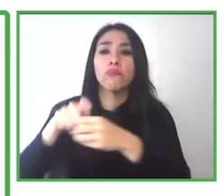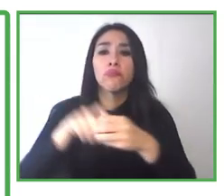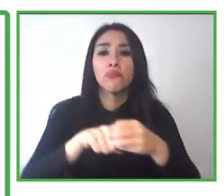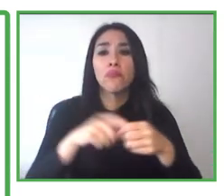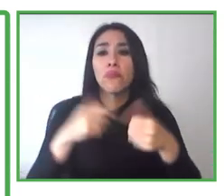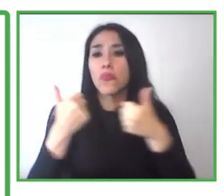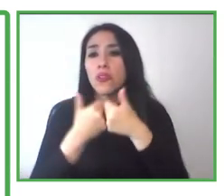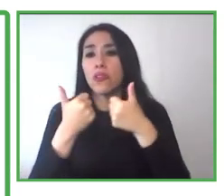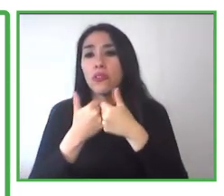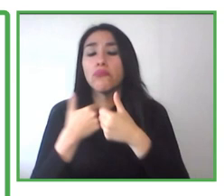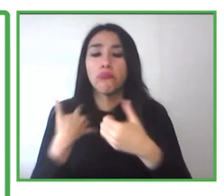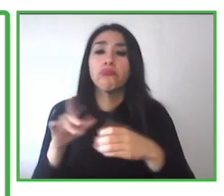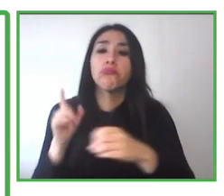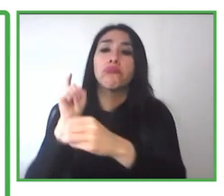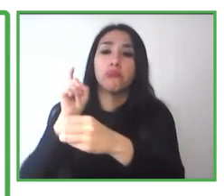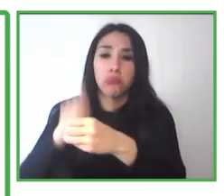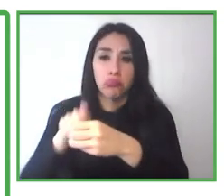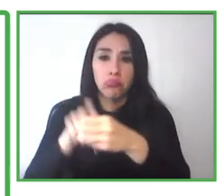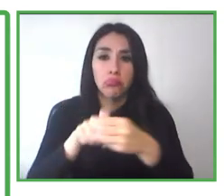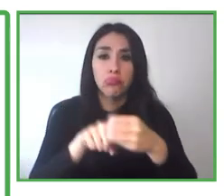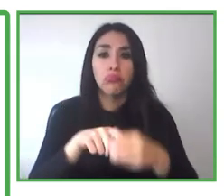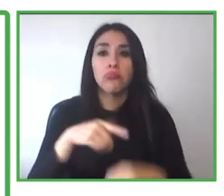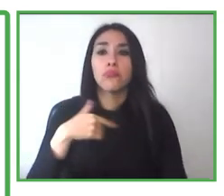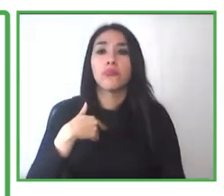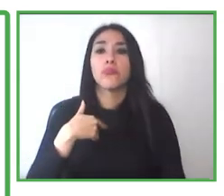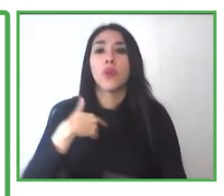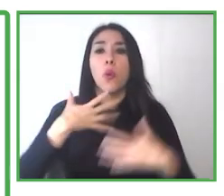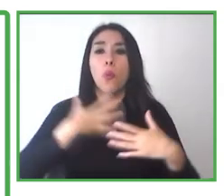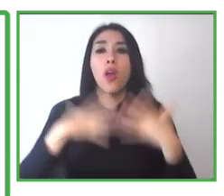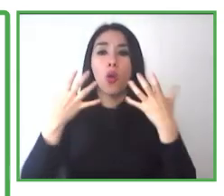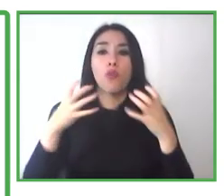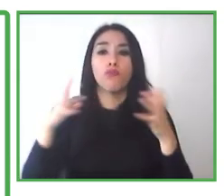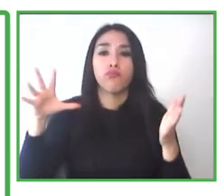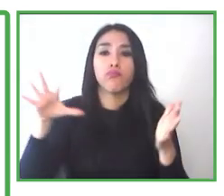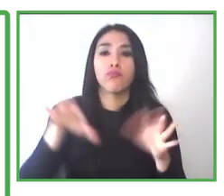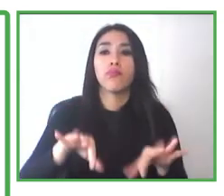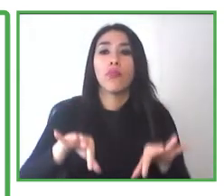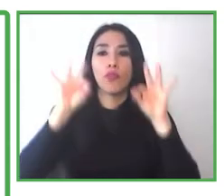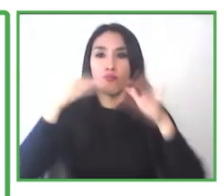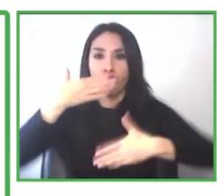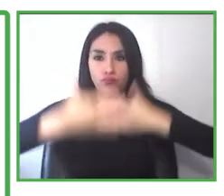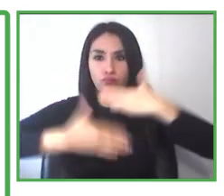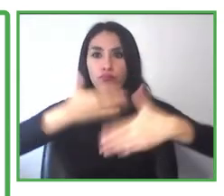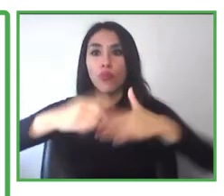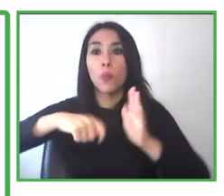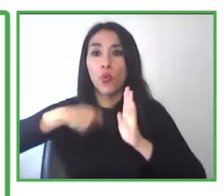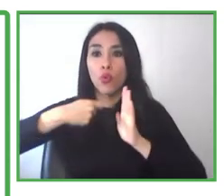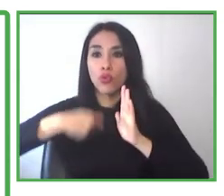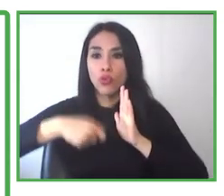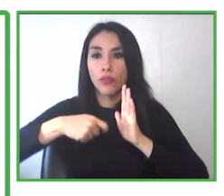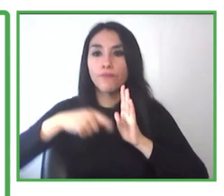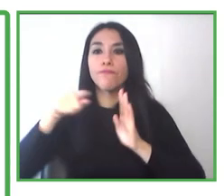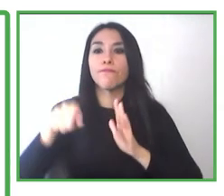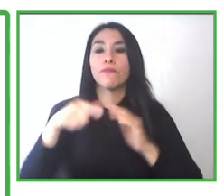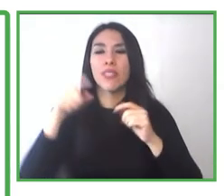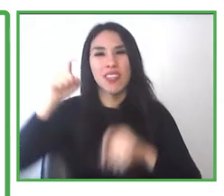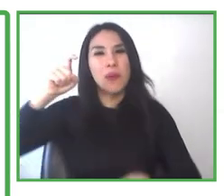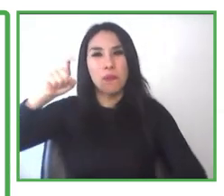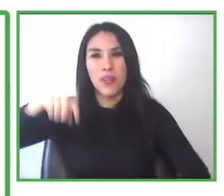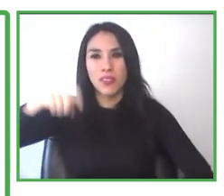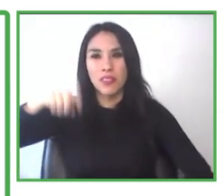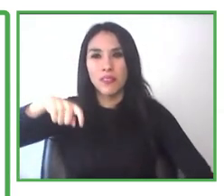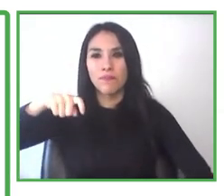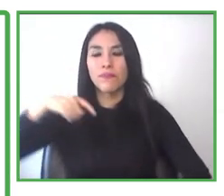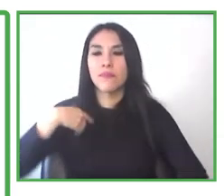program that is decided by the municipality where we choose some people who will be included in the program.